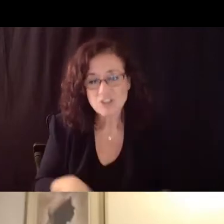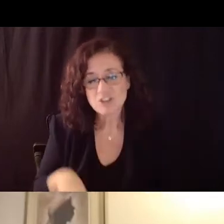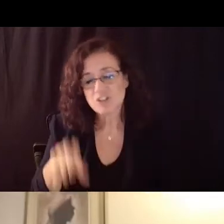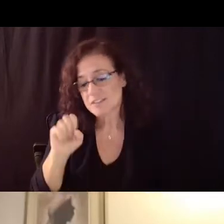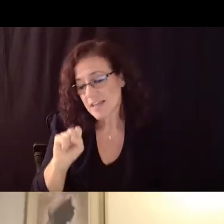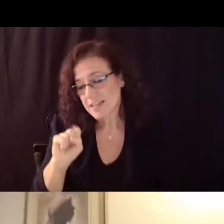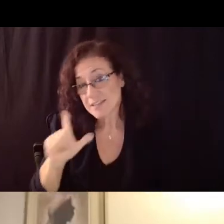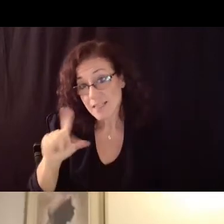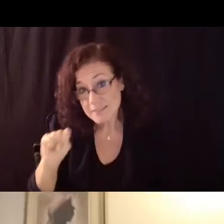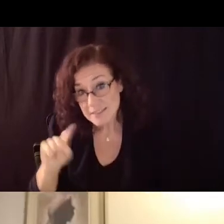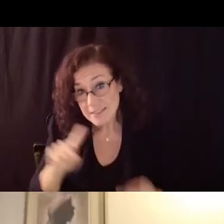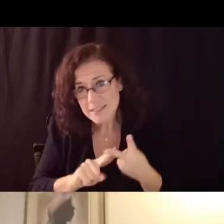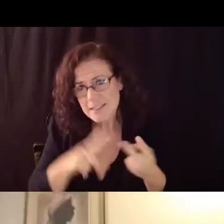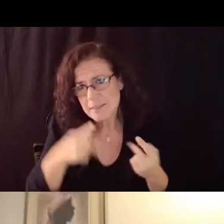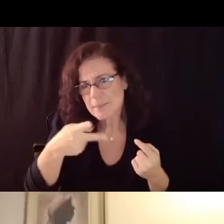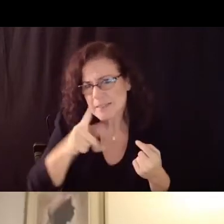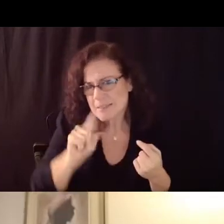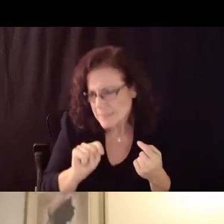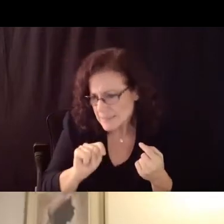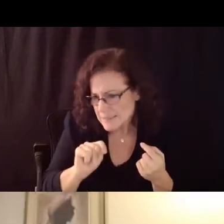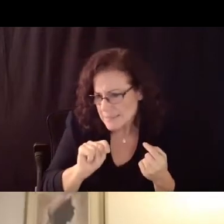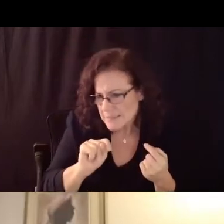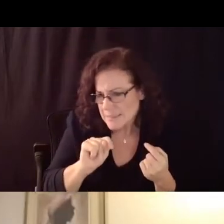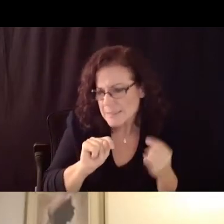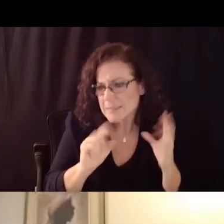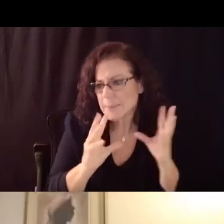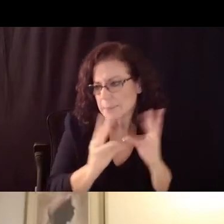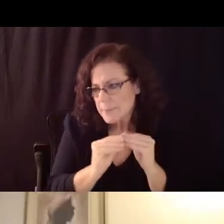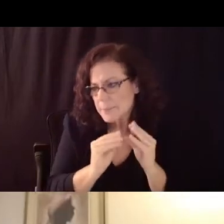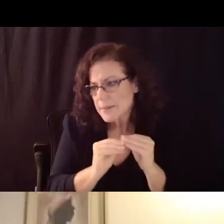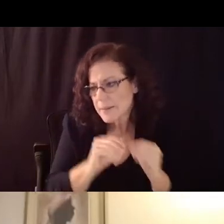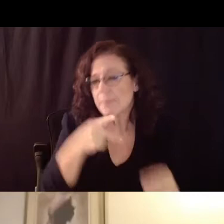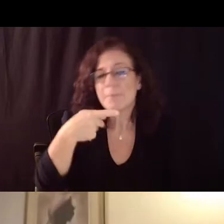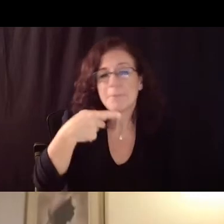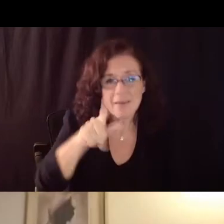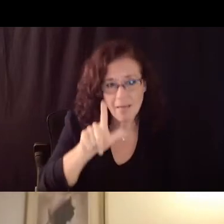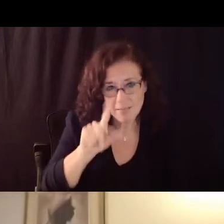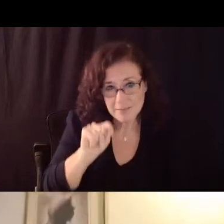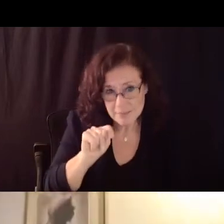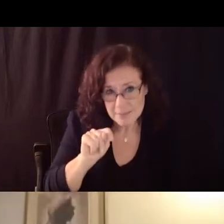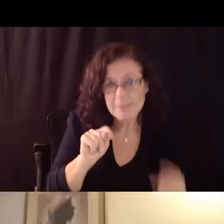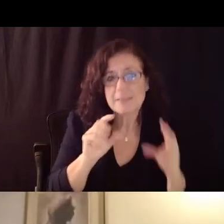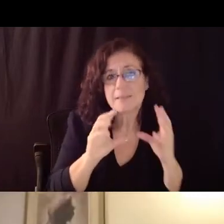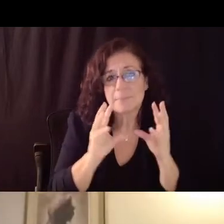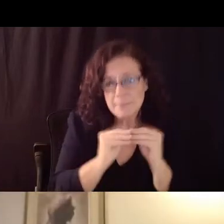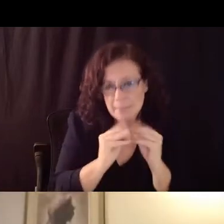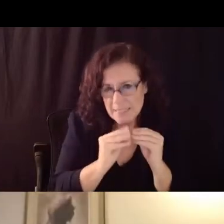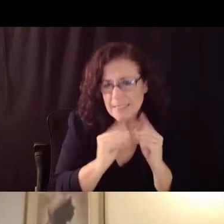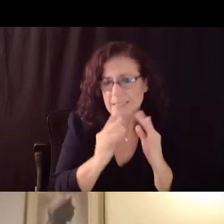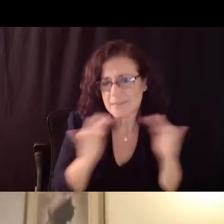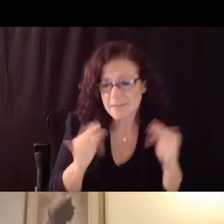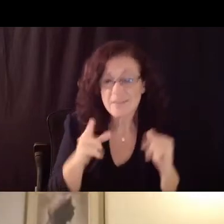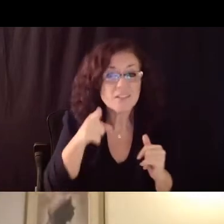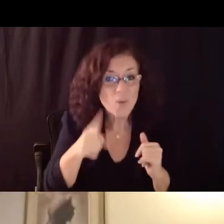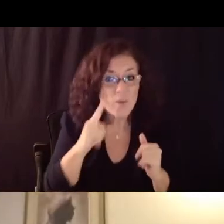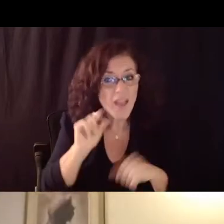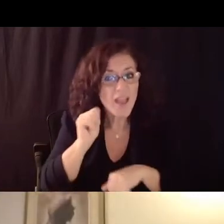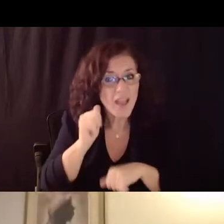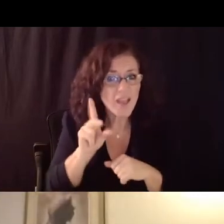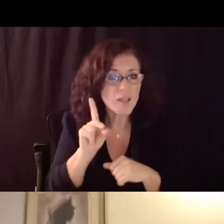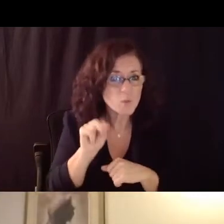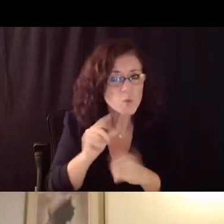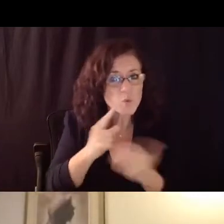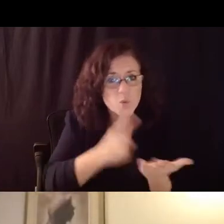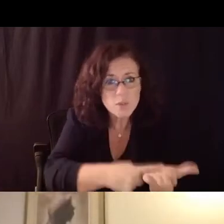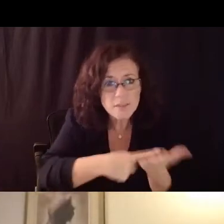often look at and talk about student outcomes and progress and planning and so forth so i